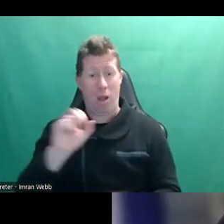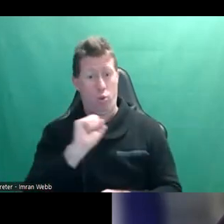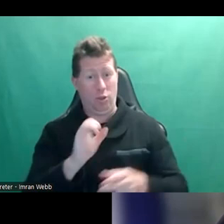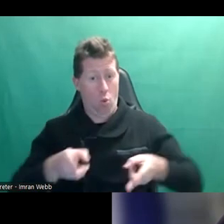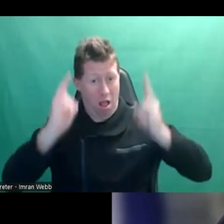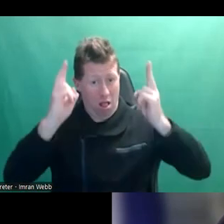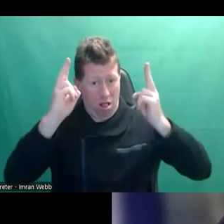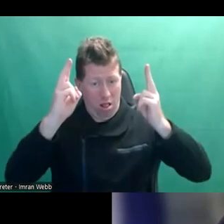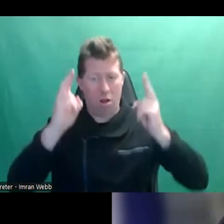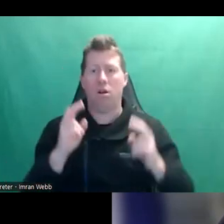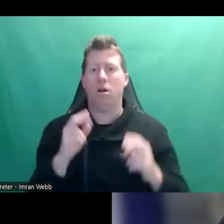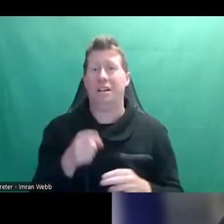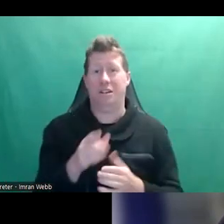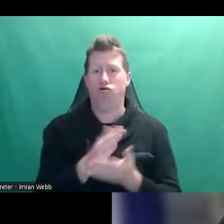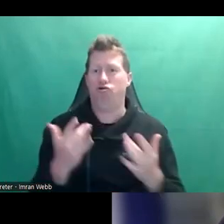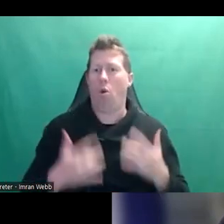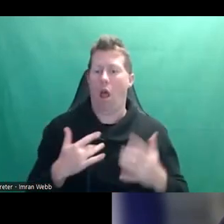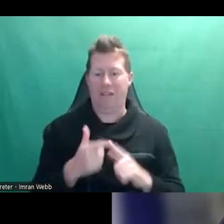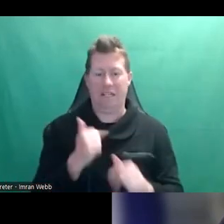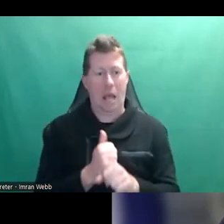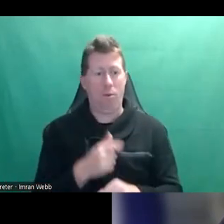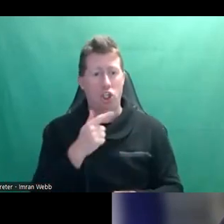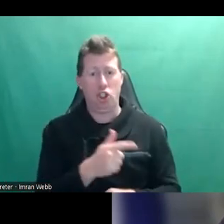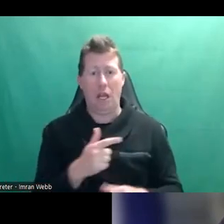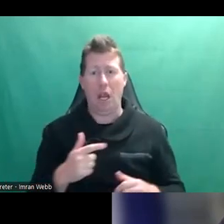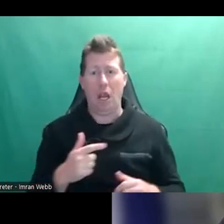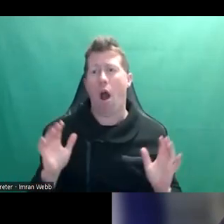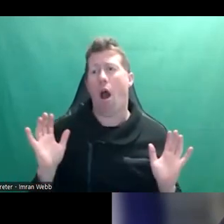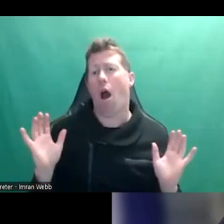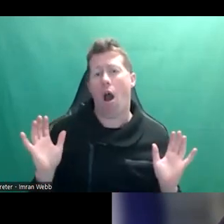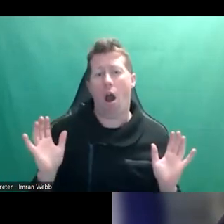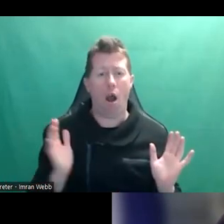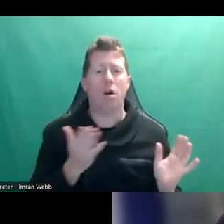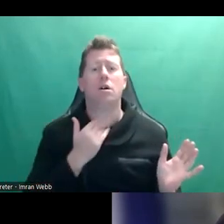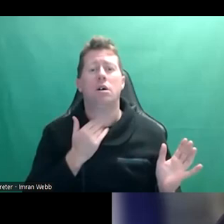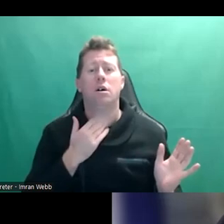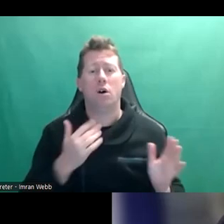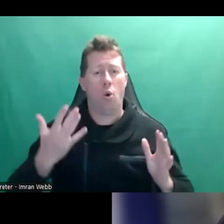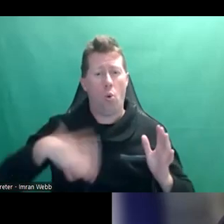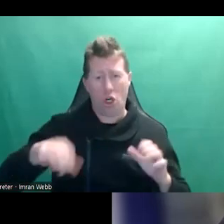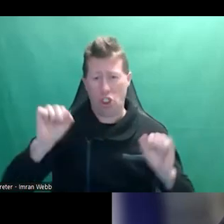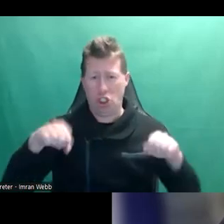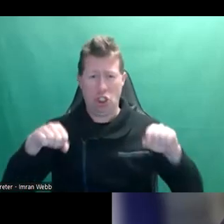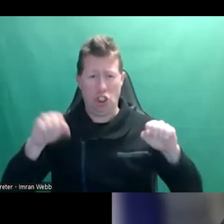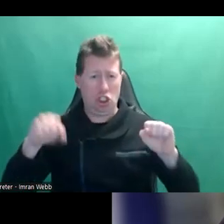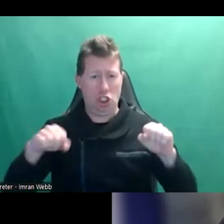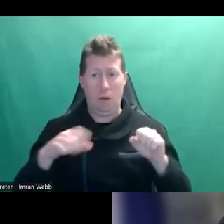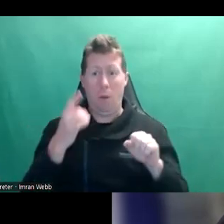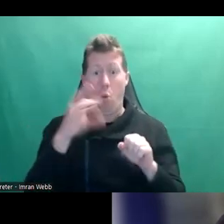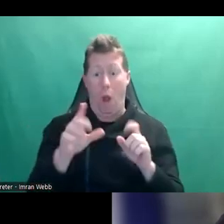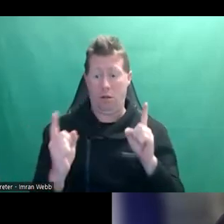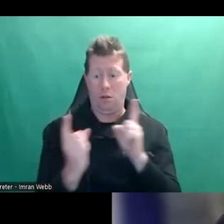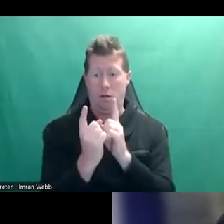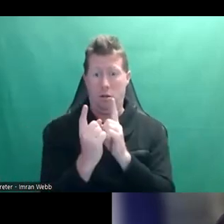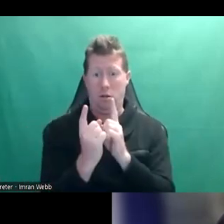So this is a real life example where she is completely up for it, right? This is something that she has chosen to do. But once she's alone in that